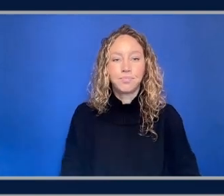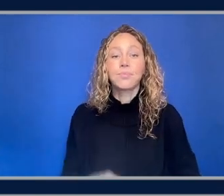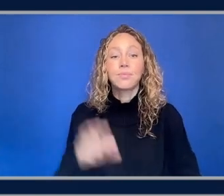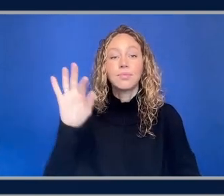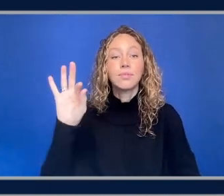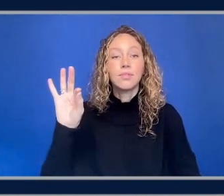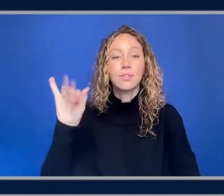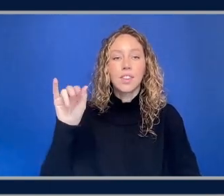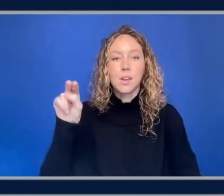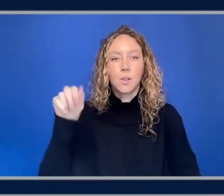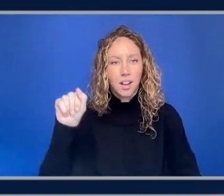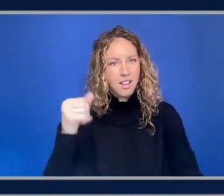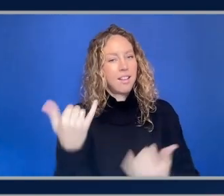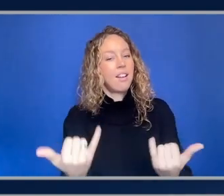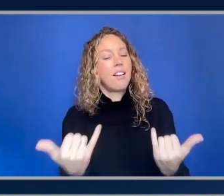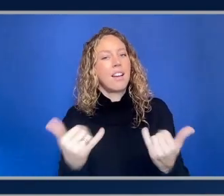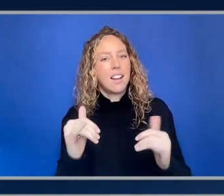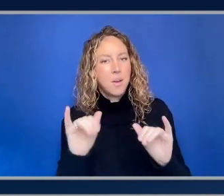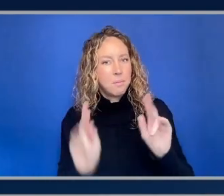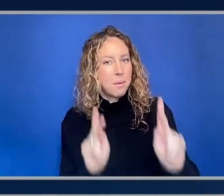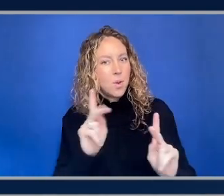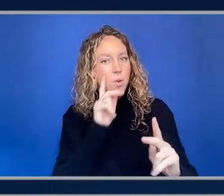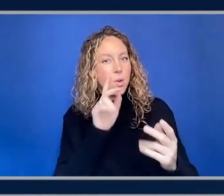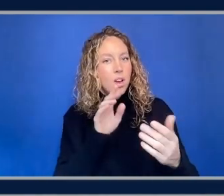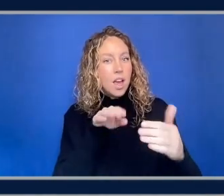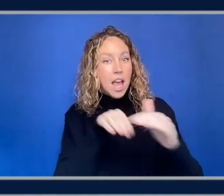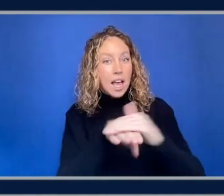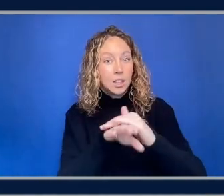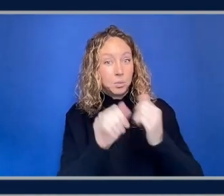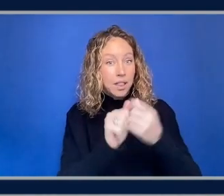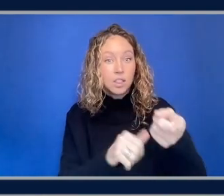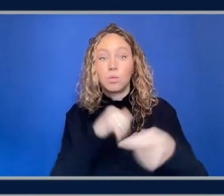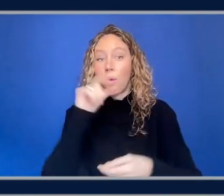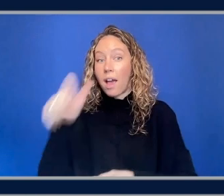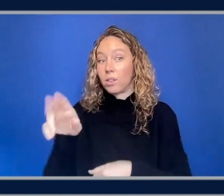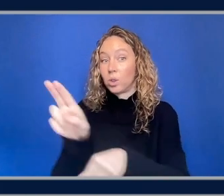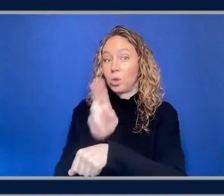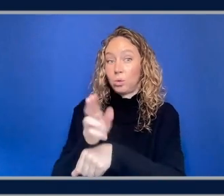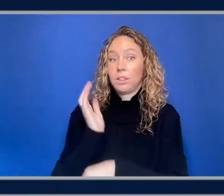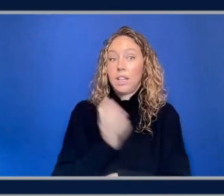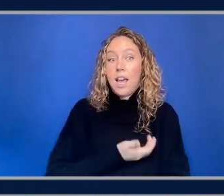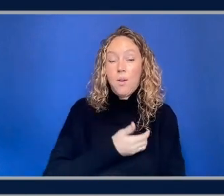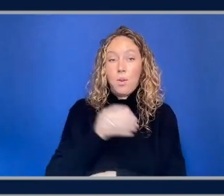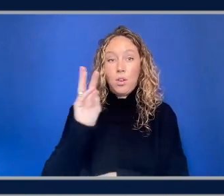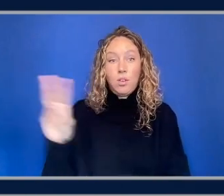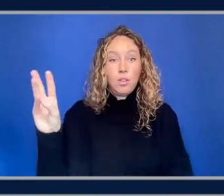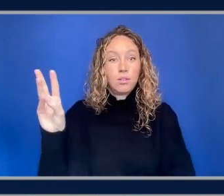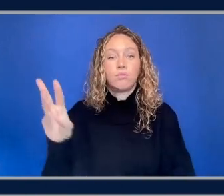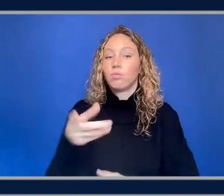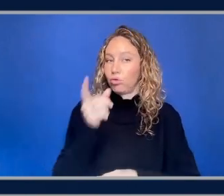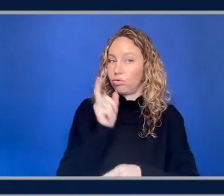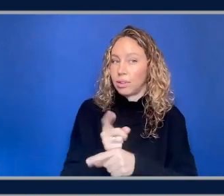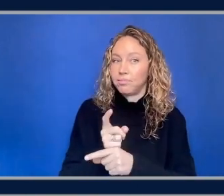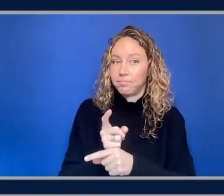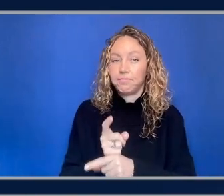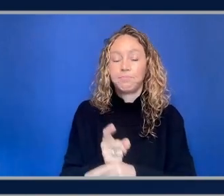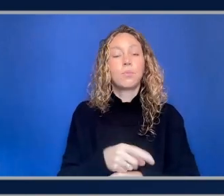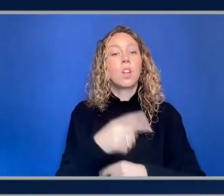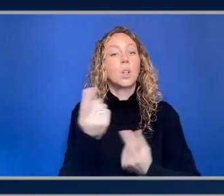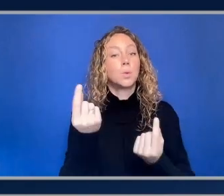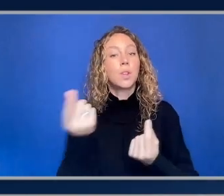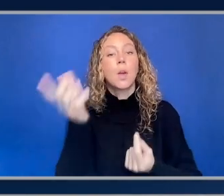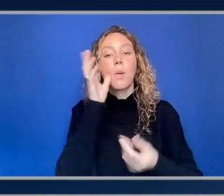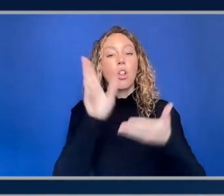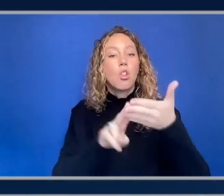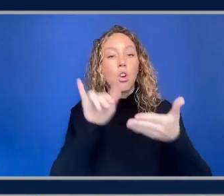interacting with your website they don't have to log into the aws console if you want them to have access to what's going on in s3 what they're doing is they're logging in so